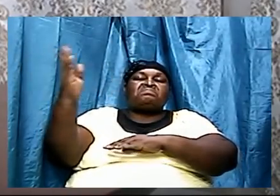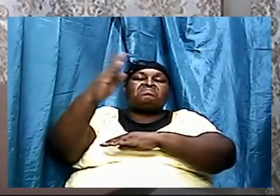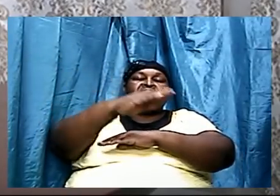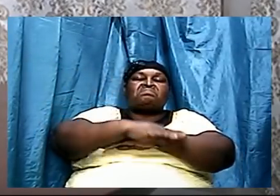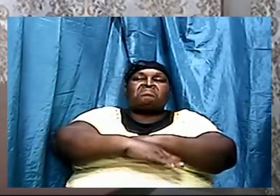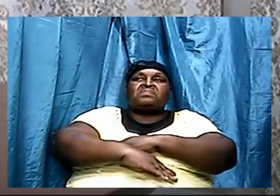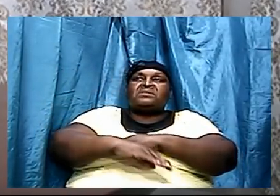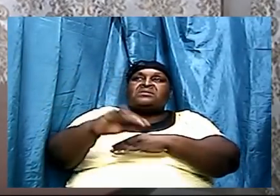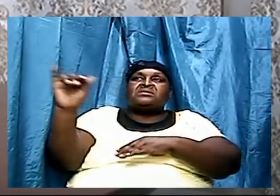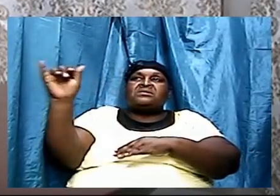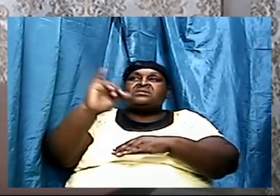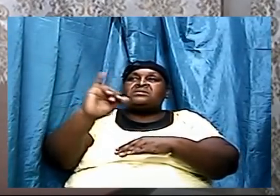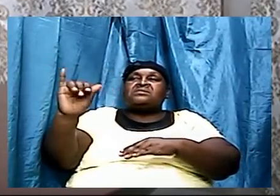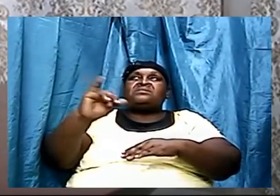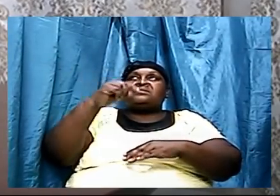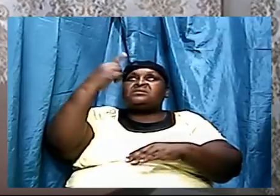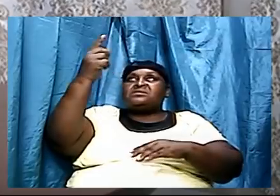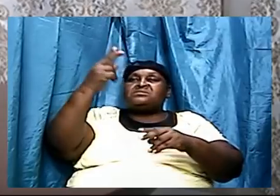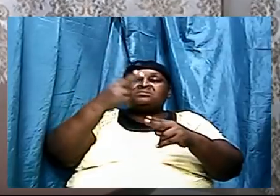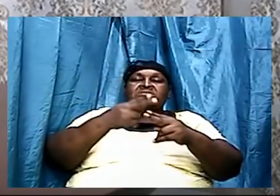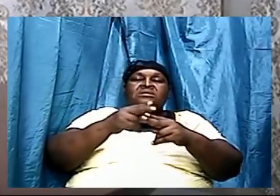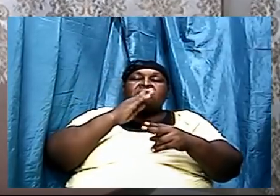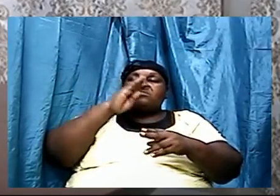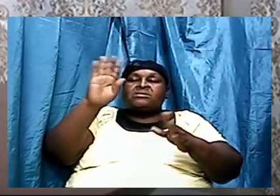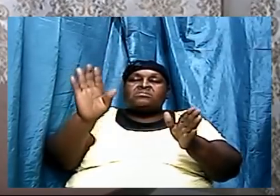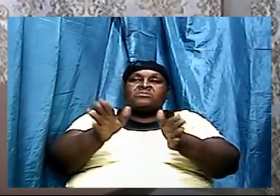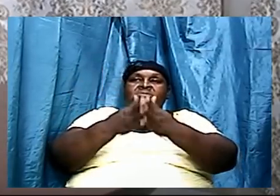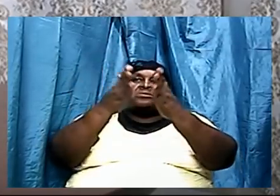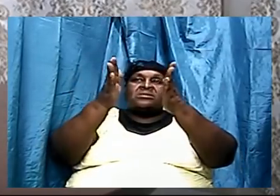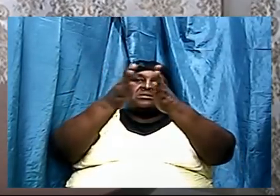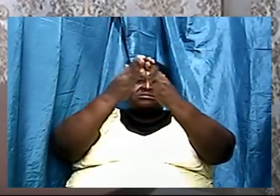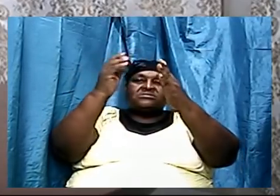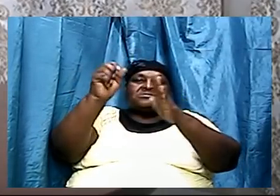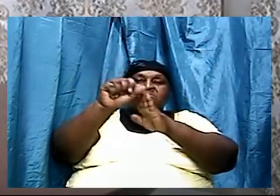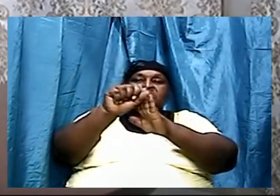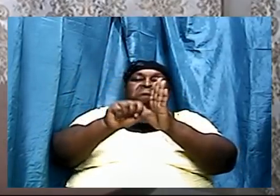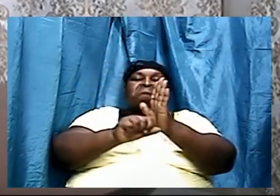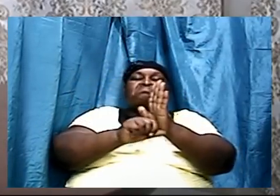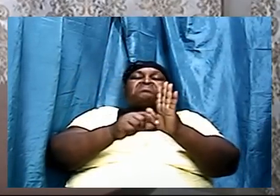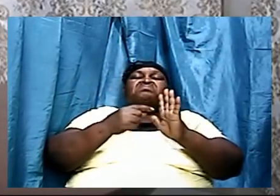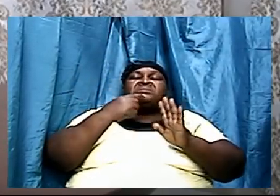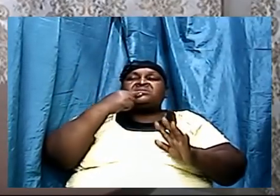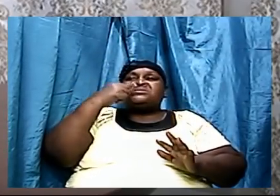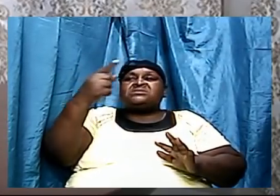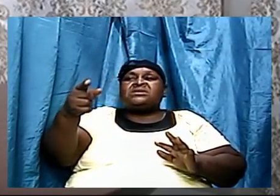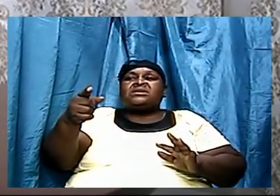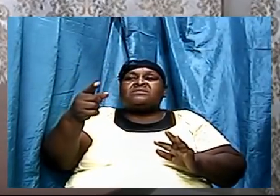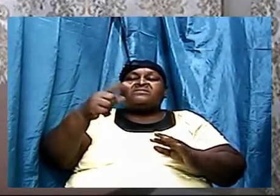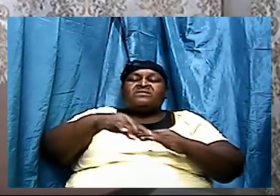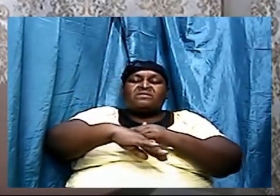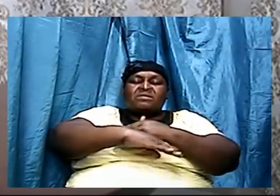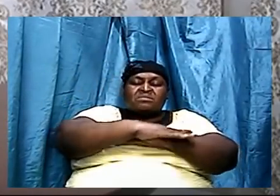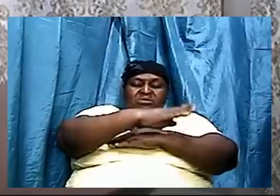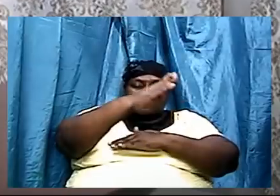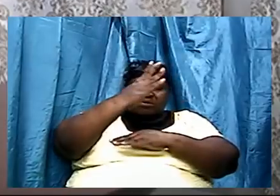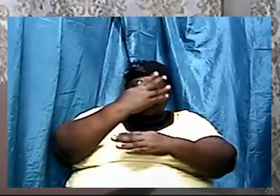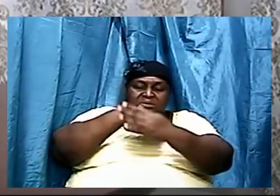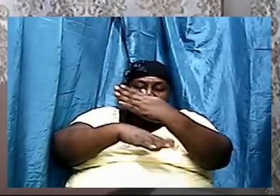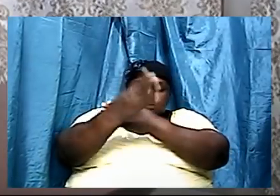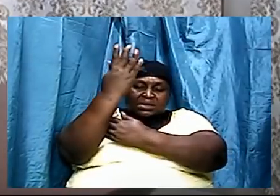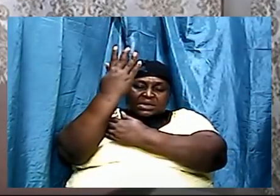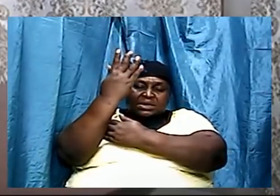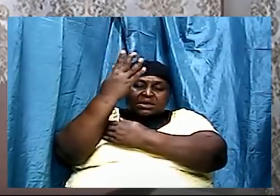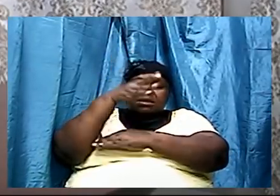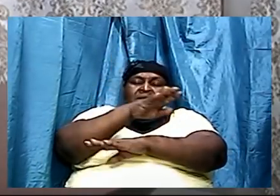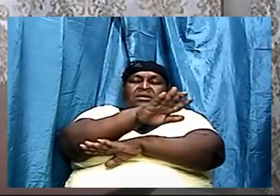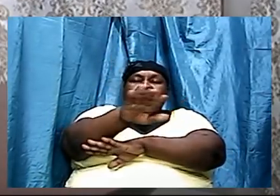sea, His name is to be praised. One of my favorite verses in scripture, because it declares that from the morning to the evening, we should